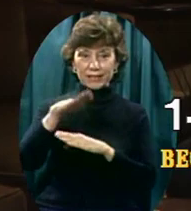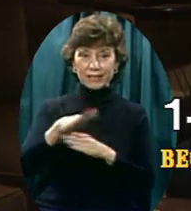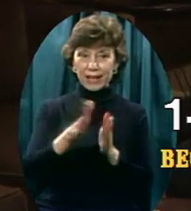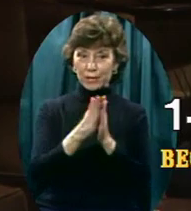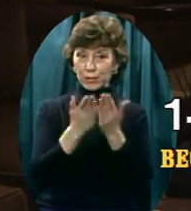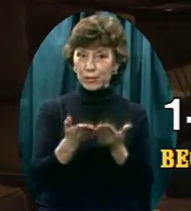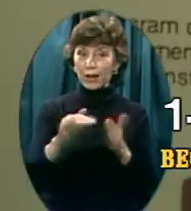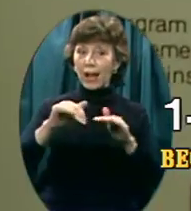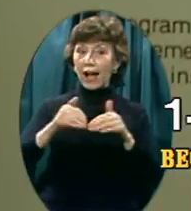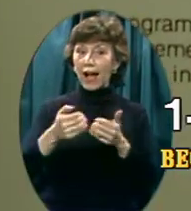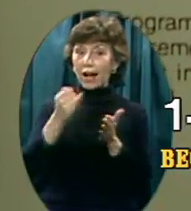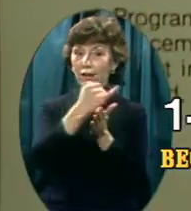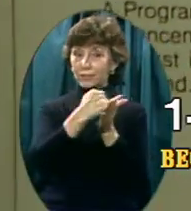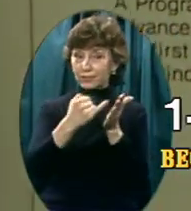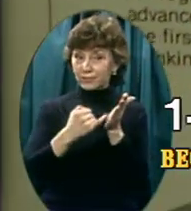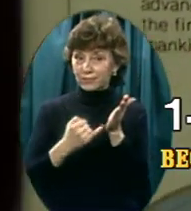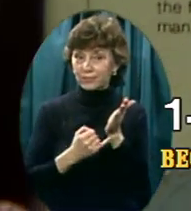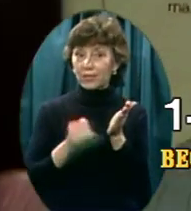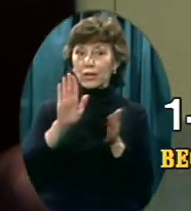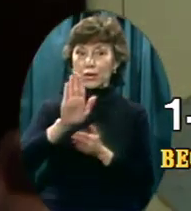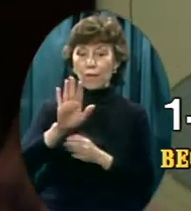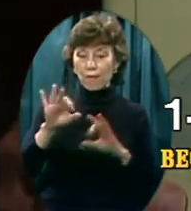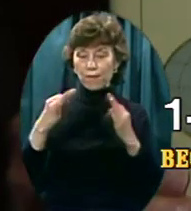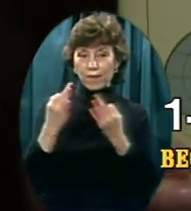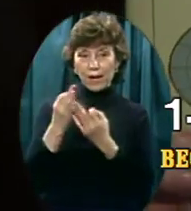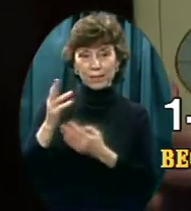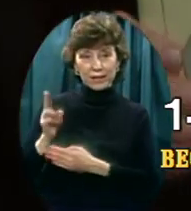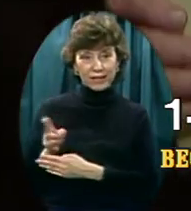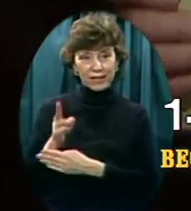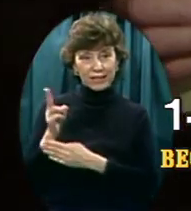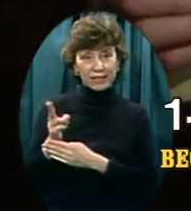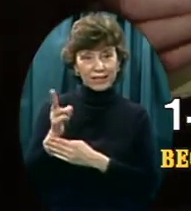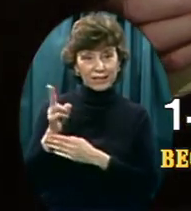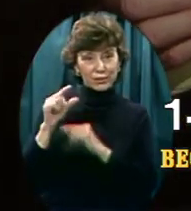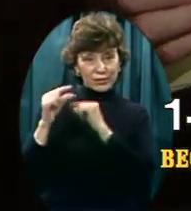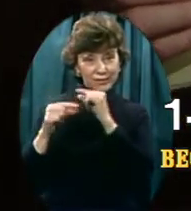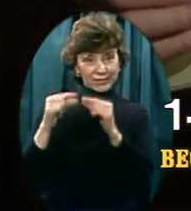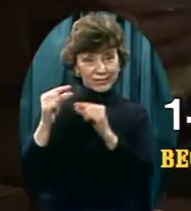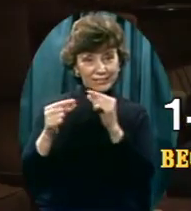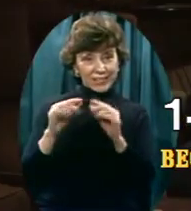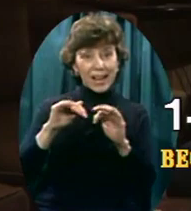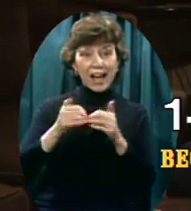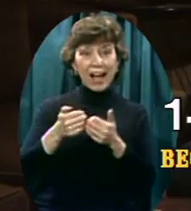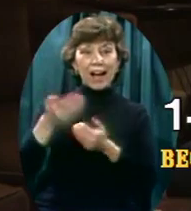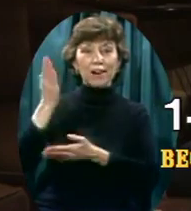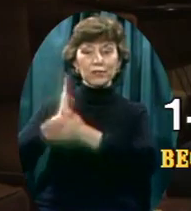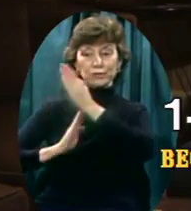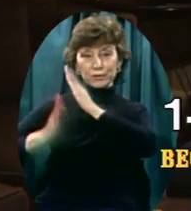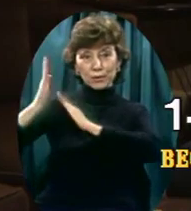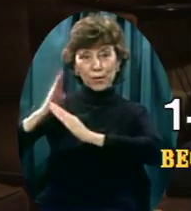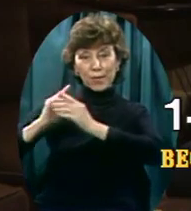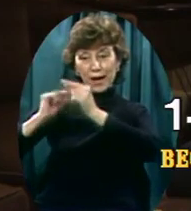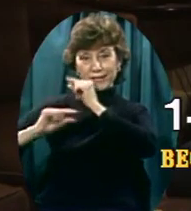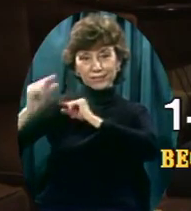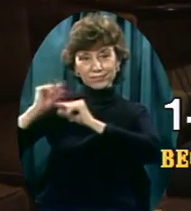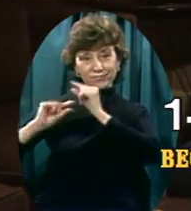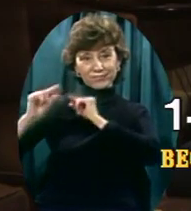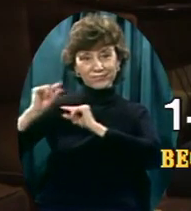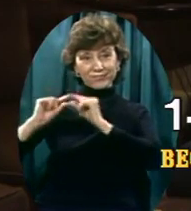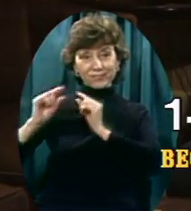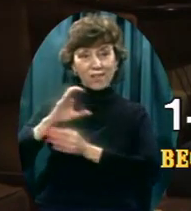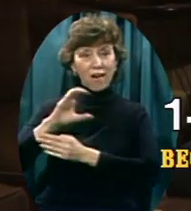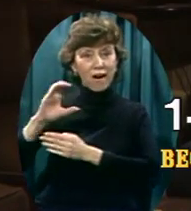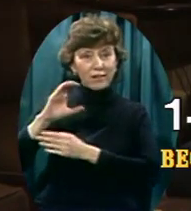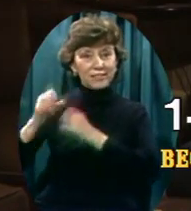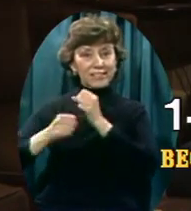On how to trace Your family heritage And inside information On how to go all the way back Oh several centuries And